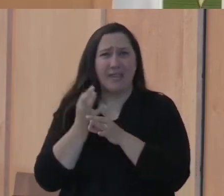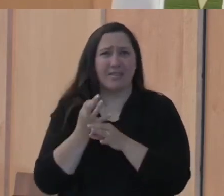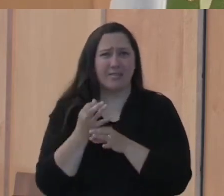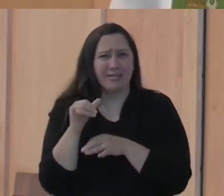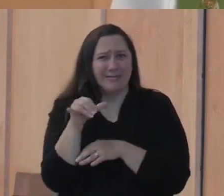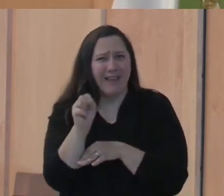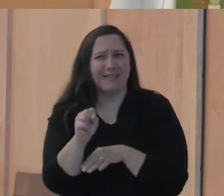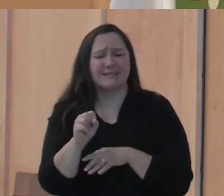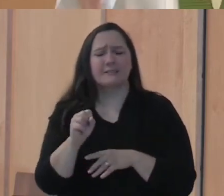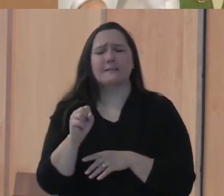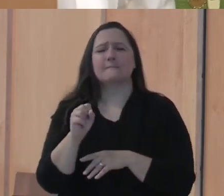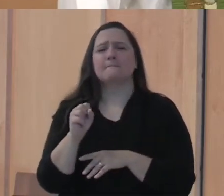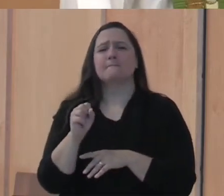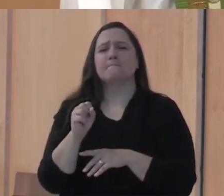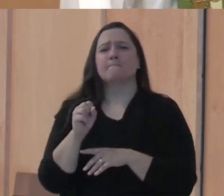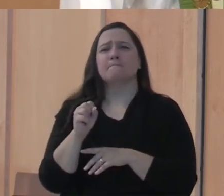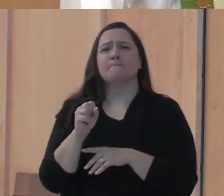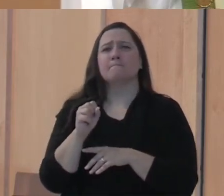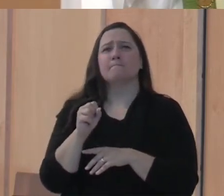as their Savior,